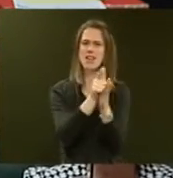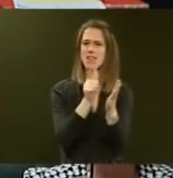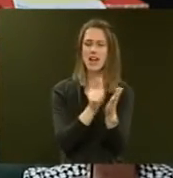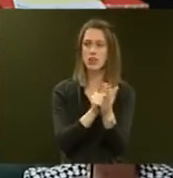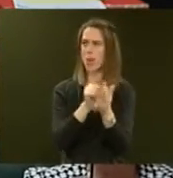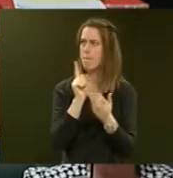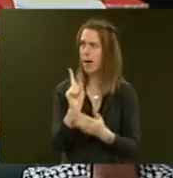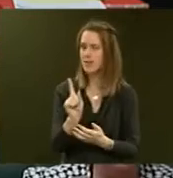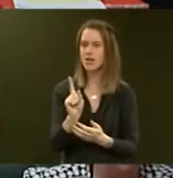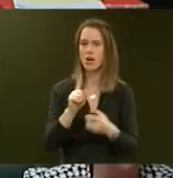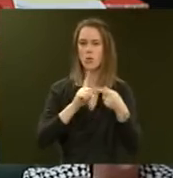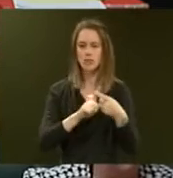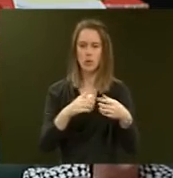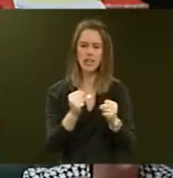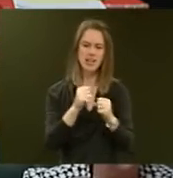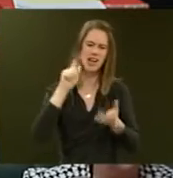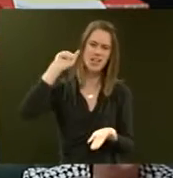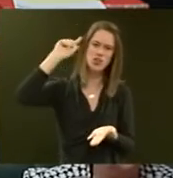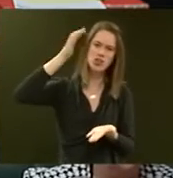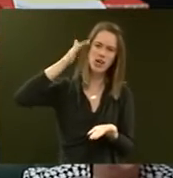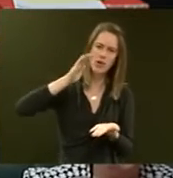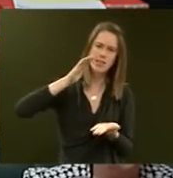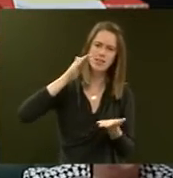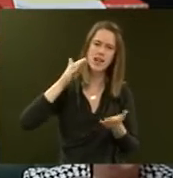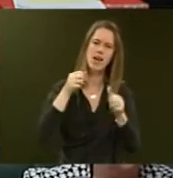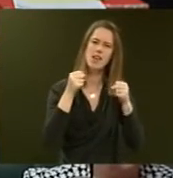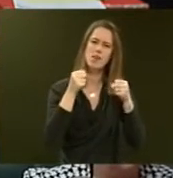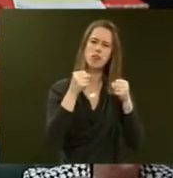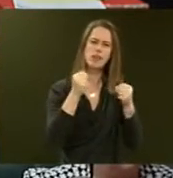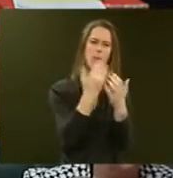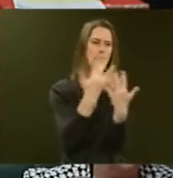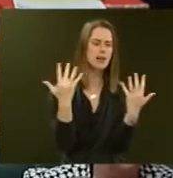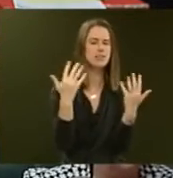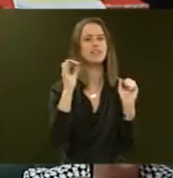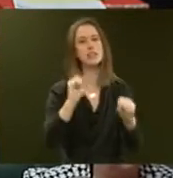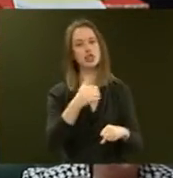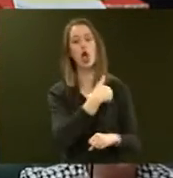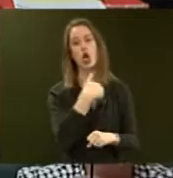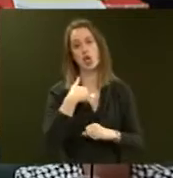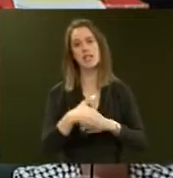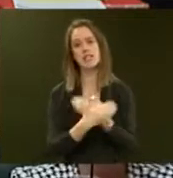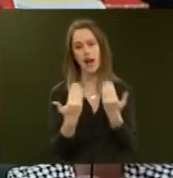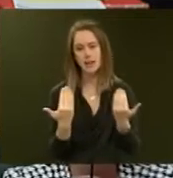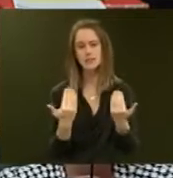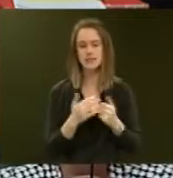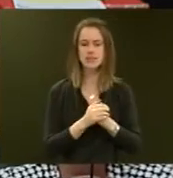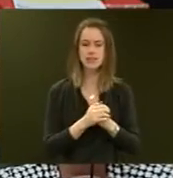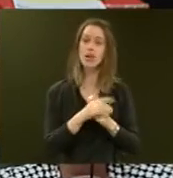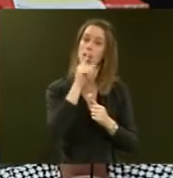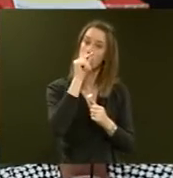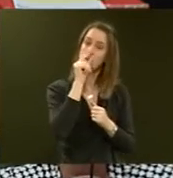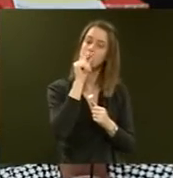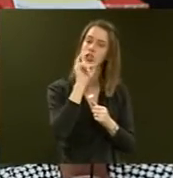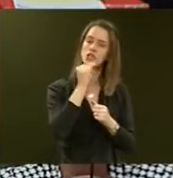and yet we are getting these decreases in the prison population. Now, it's early days yet. It may be just